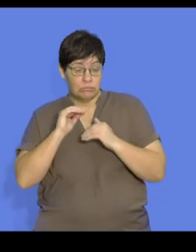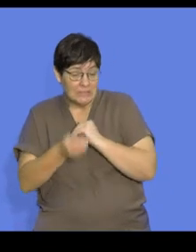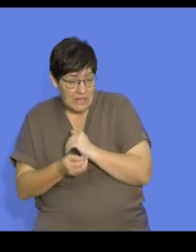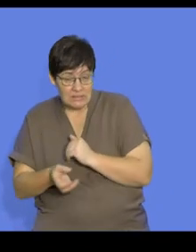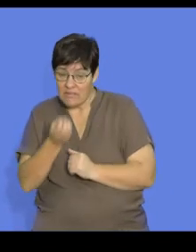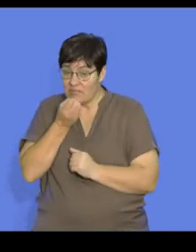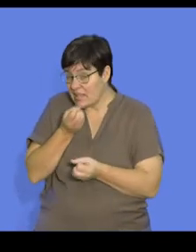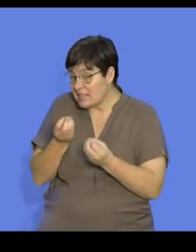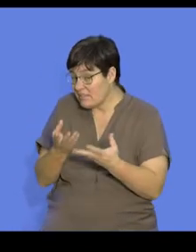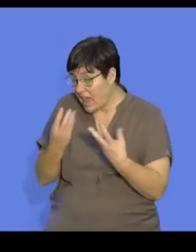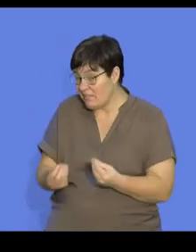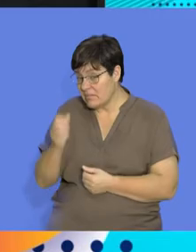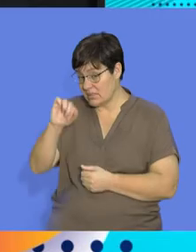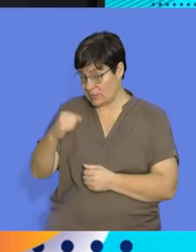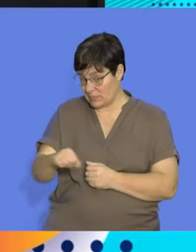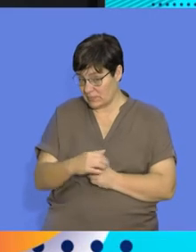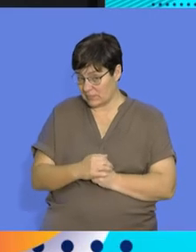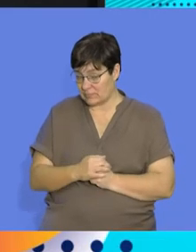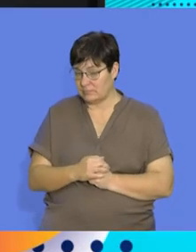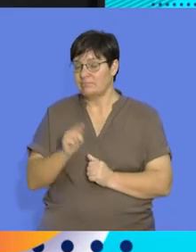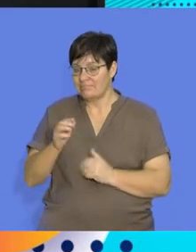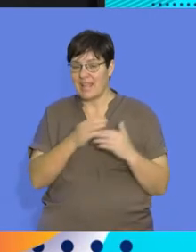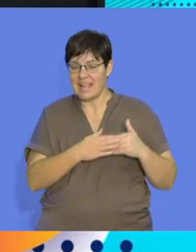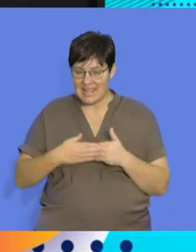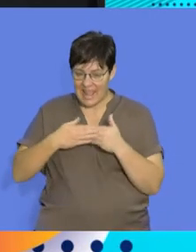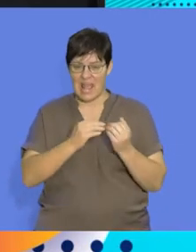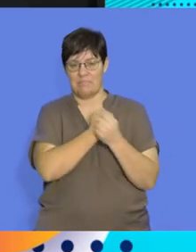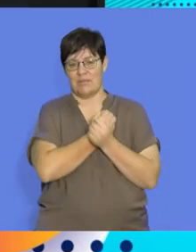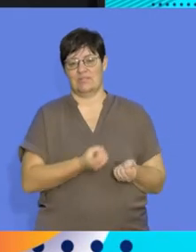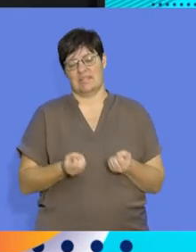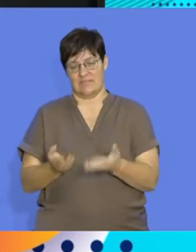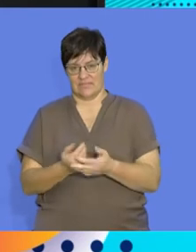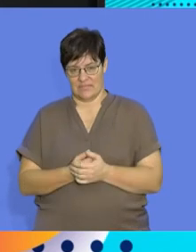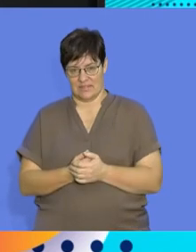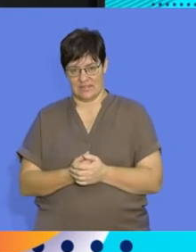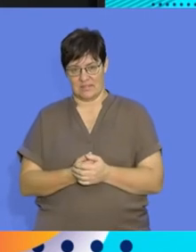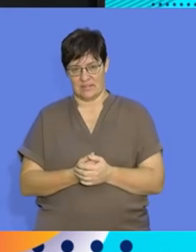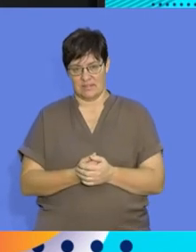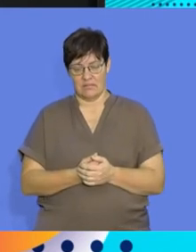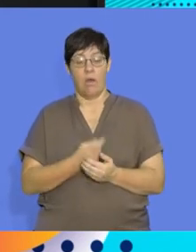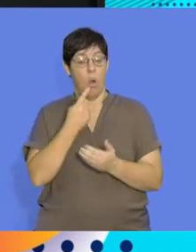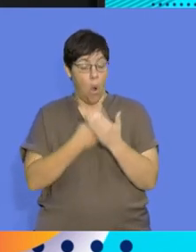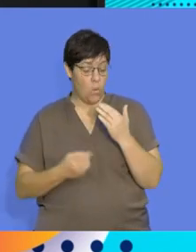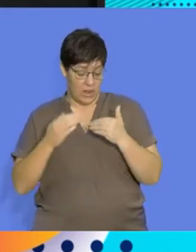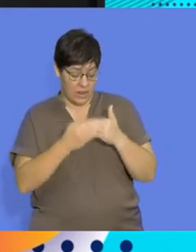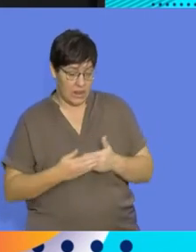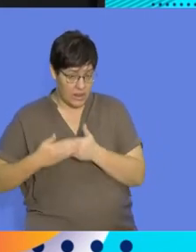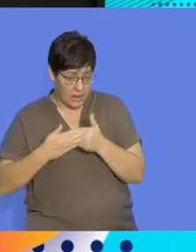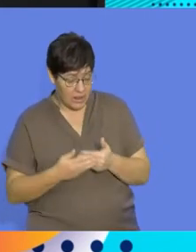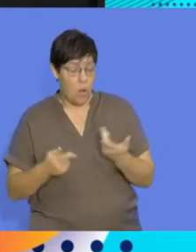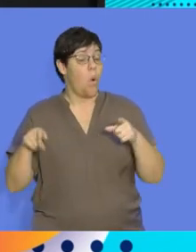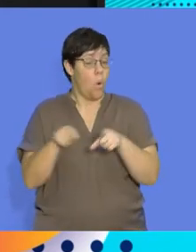So parental care is essentially the care offered by the parents. Is this only nurturing or